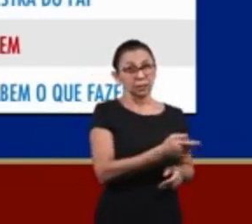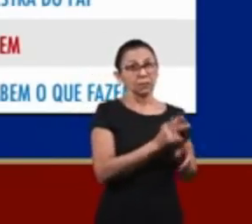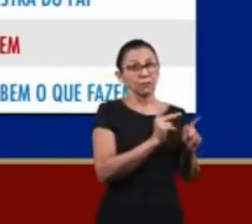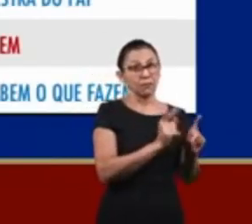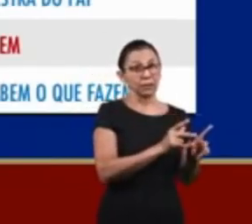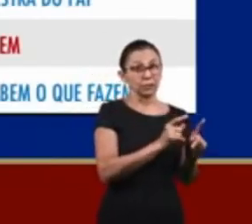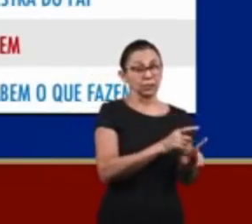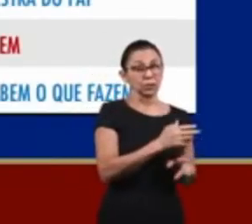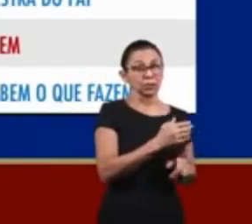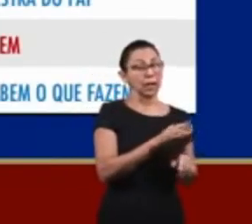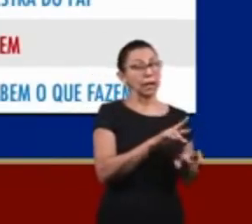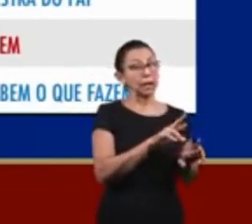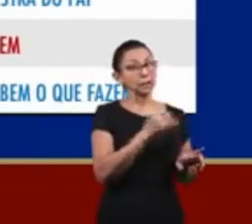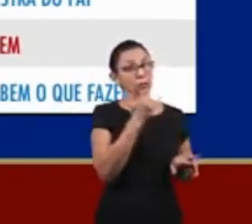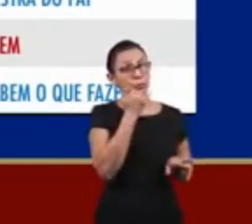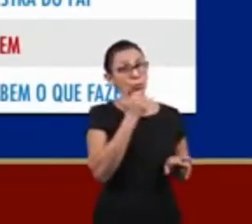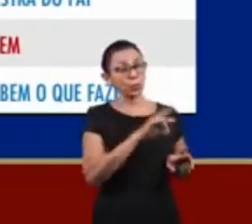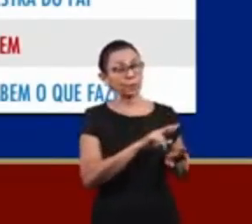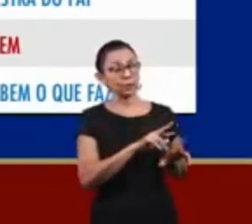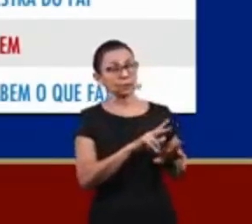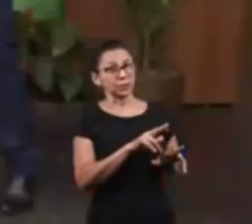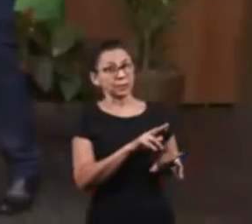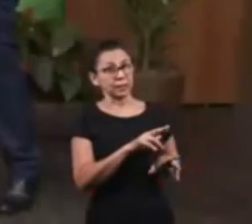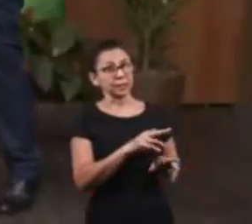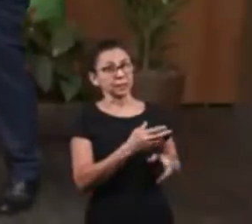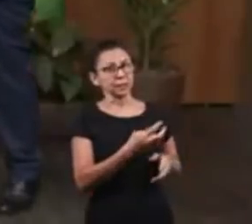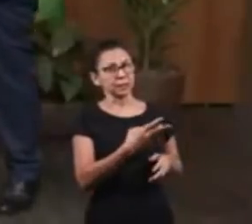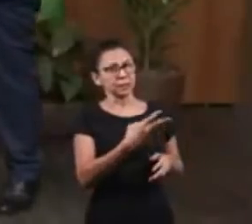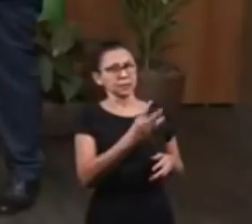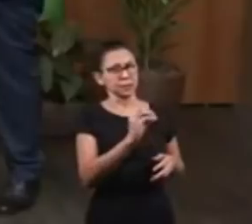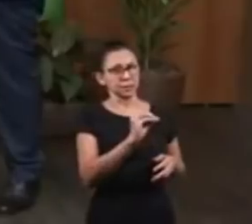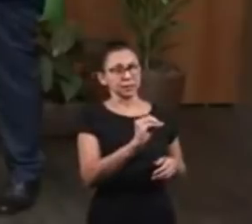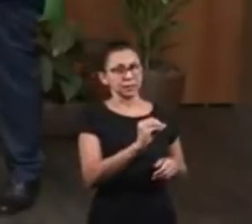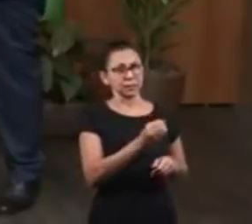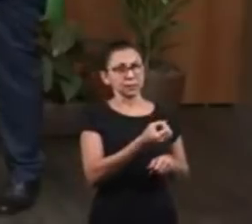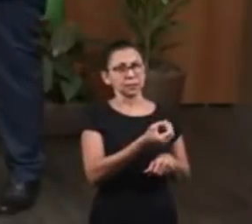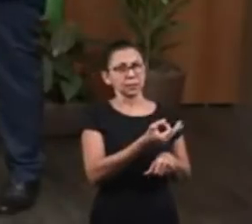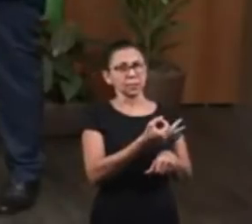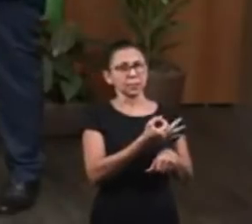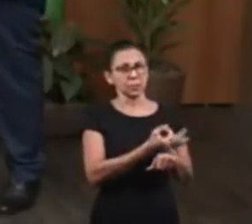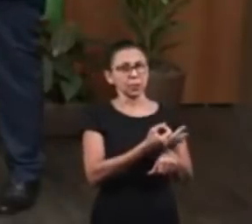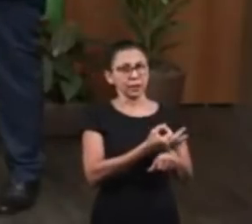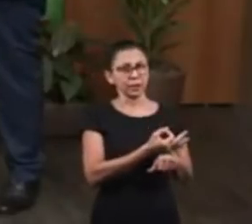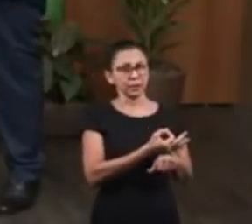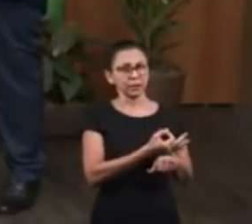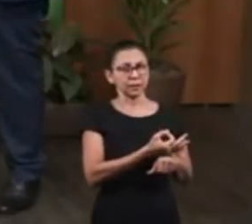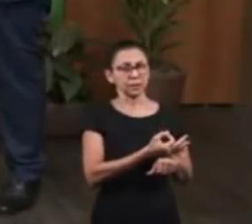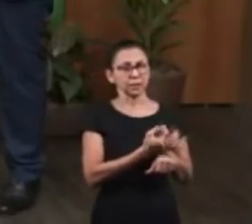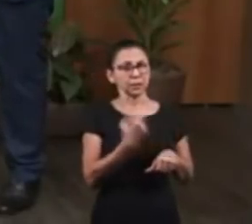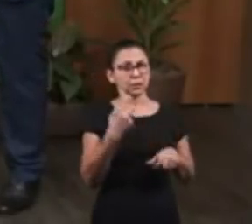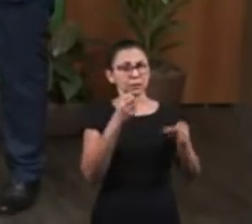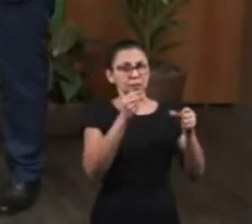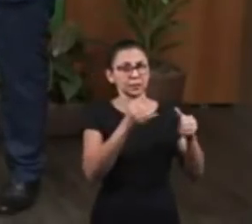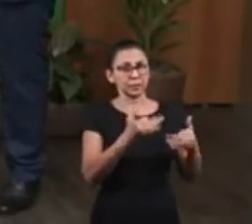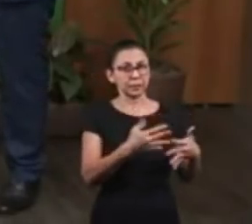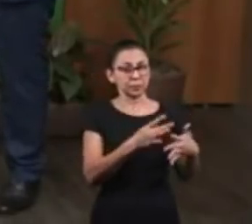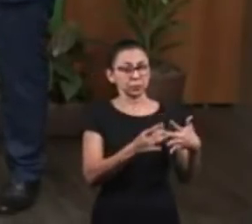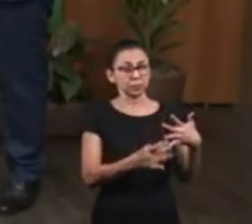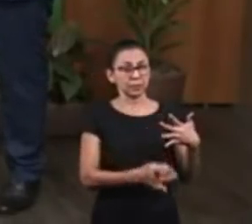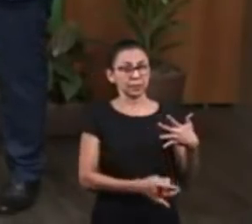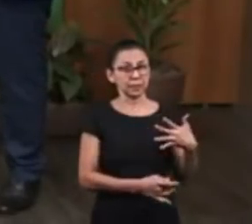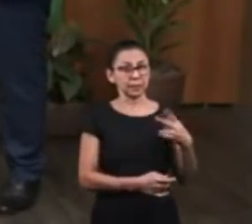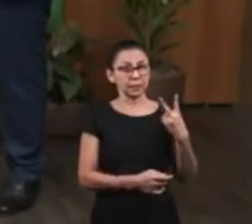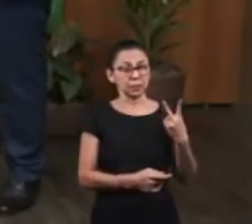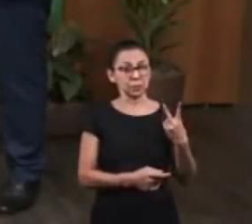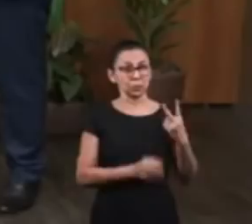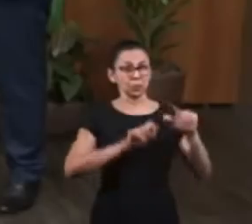Jesus was sold by 30 coins of silver. And we explained this difference in detail two programs